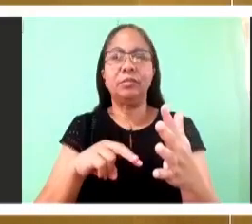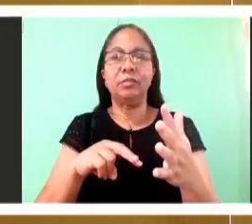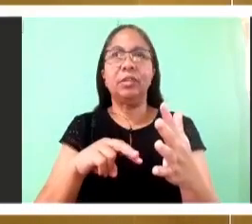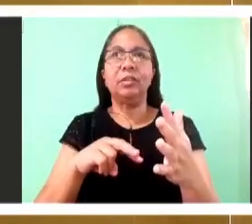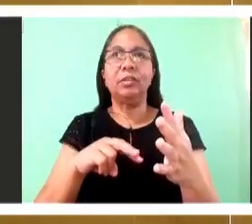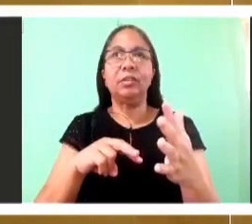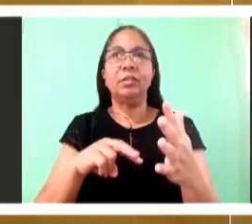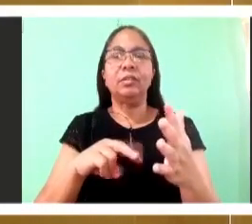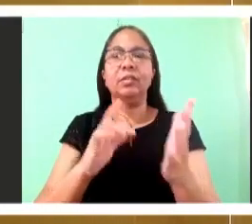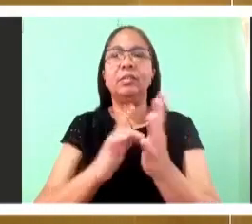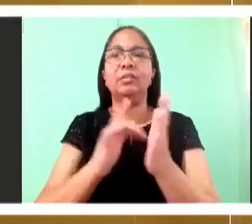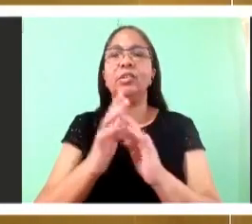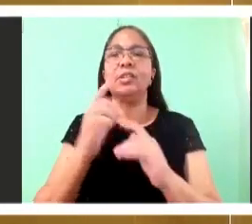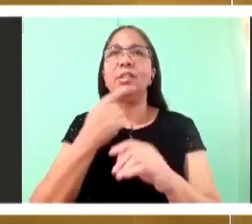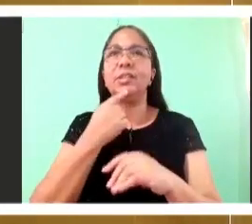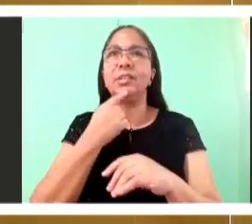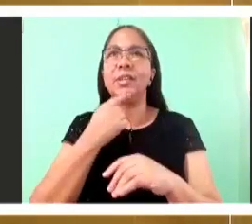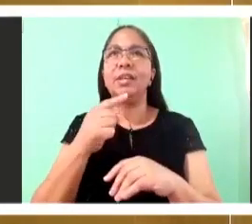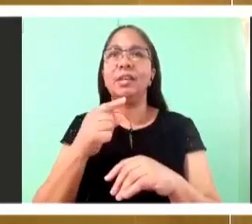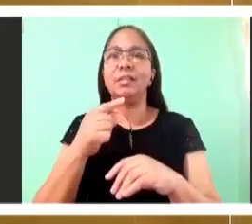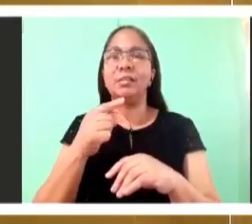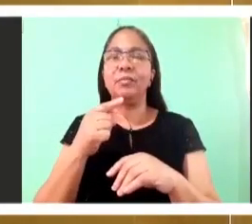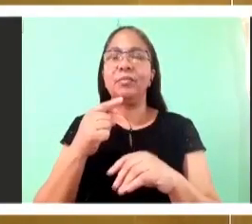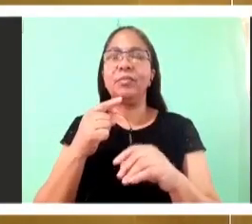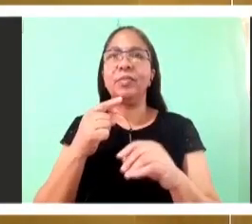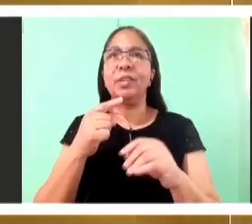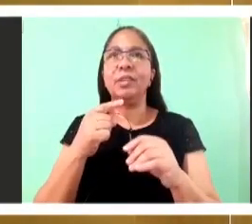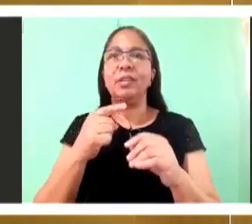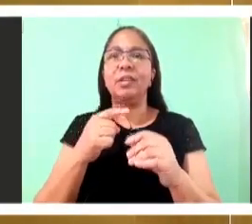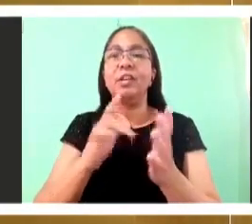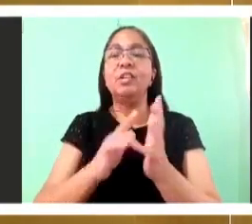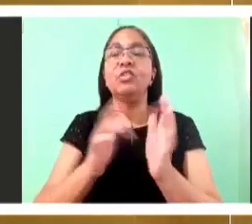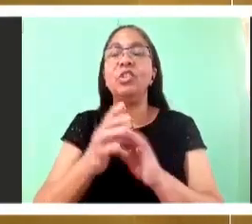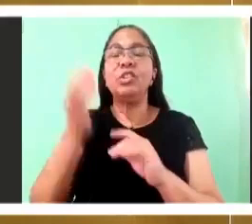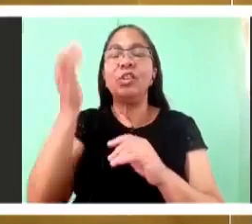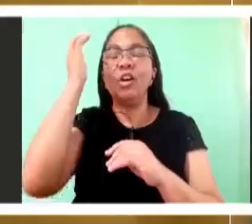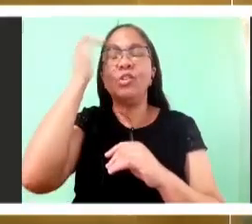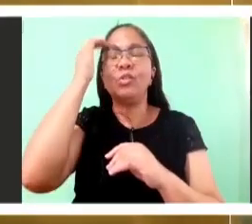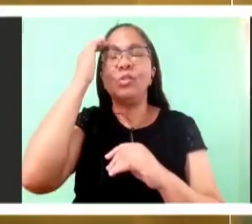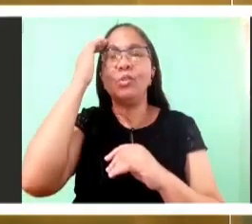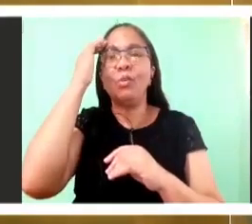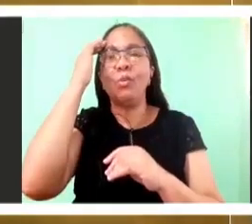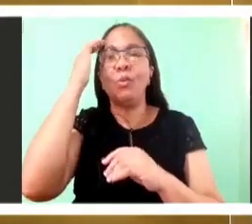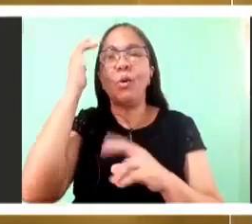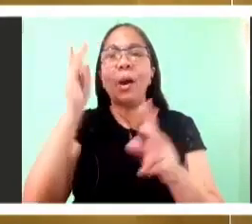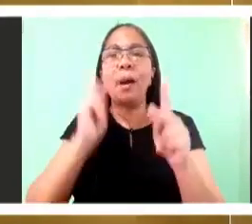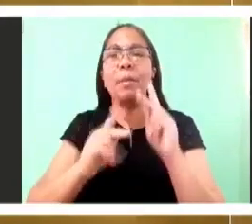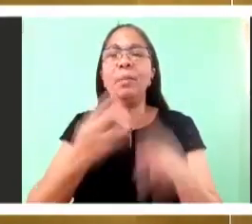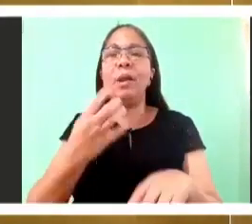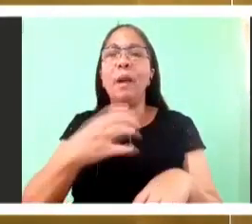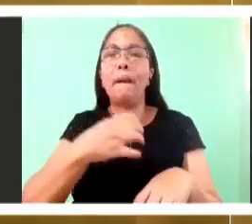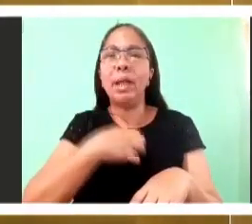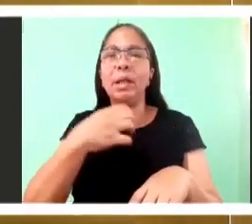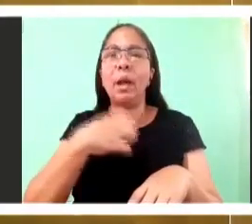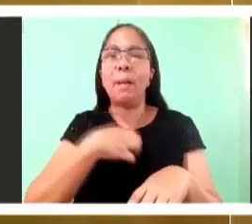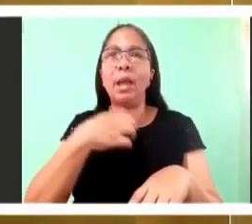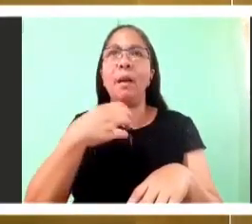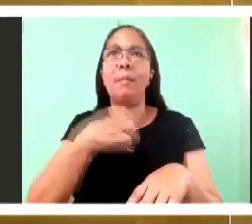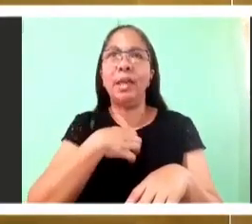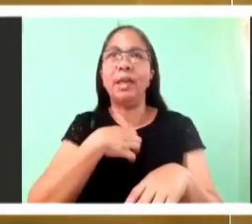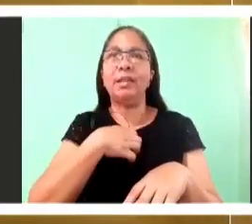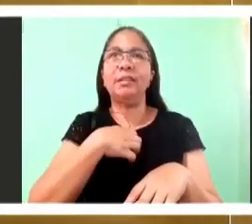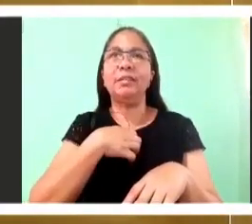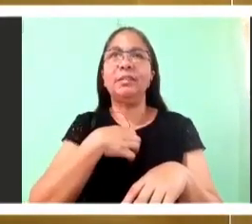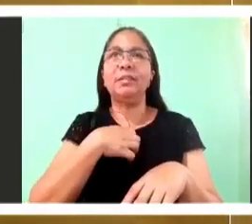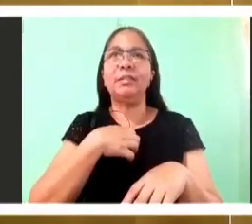Are we talking about bread? And he says they're complaining. We had to go right back to Moses and the manna in the